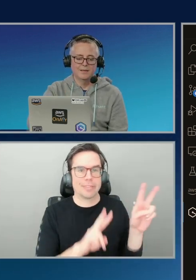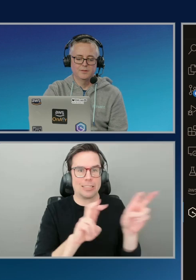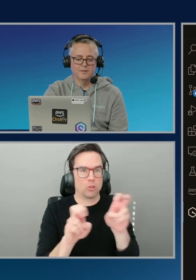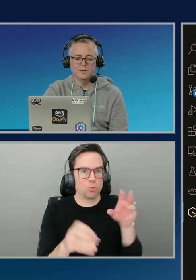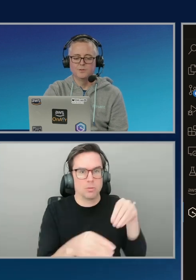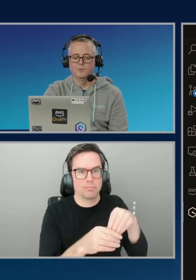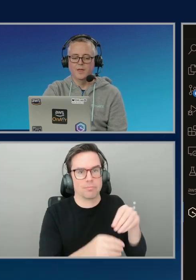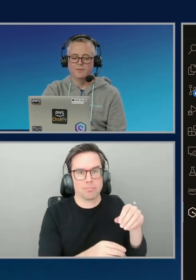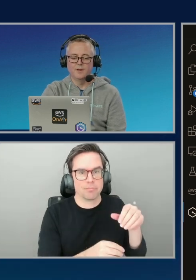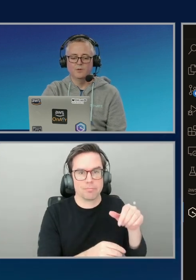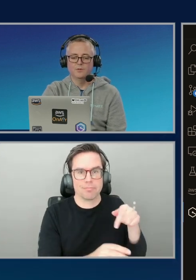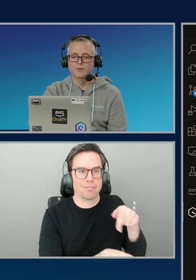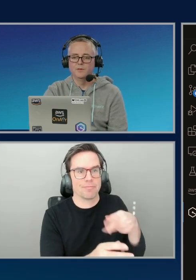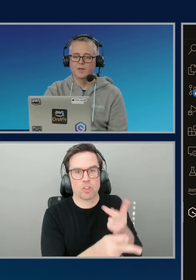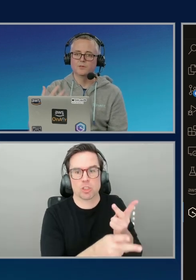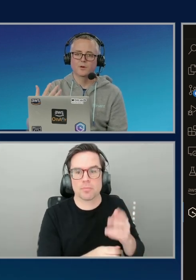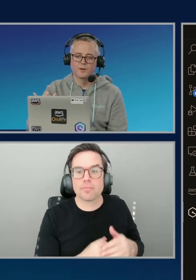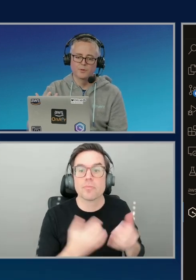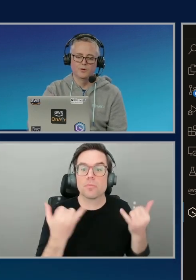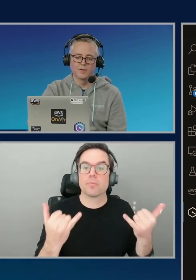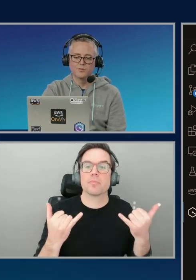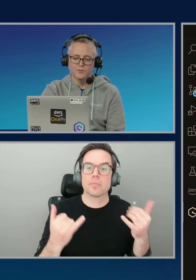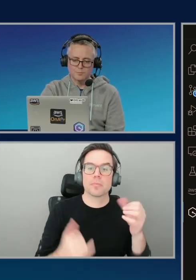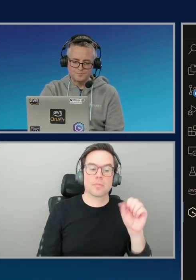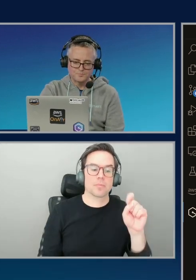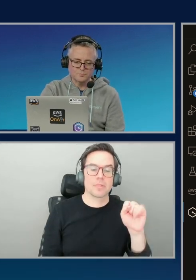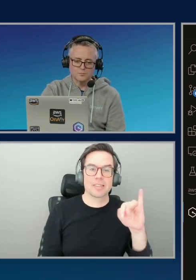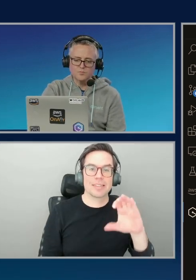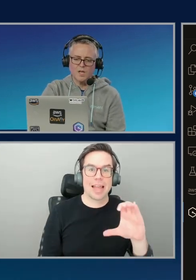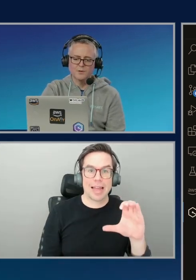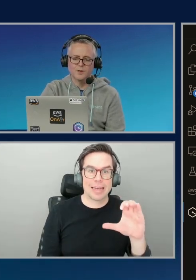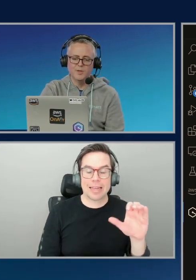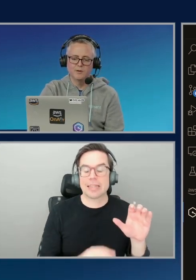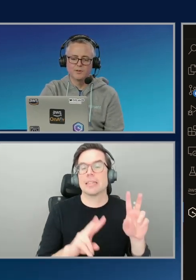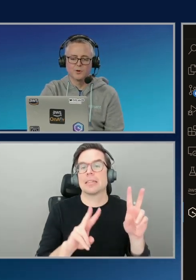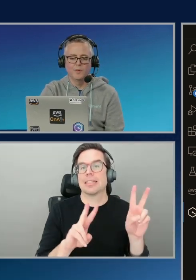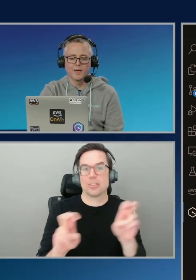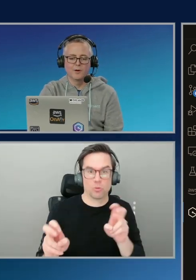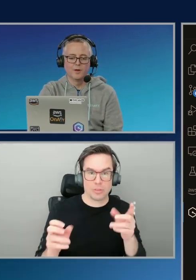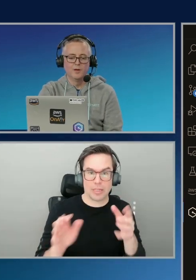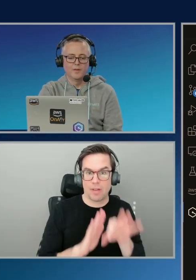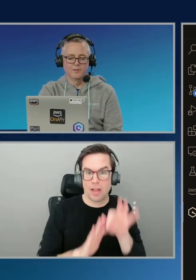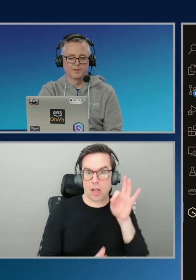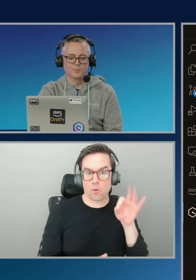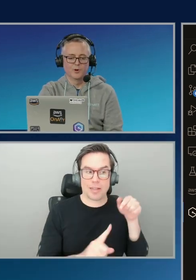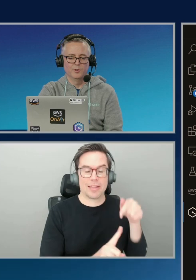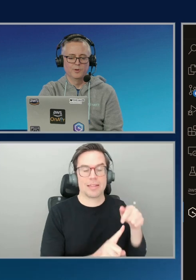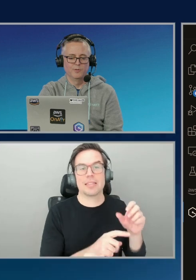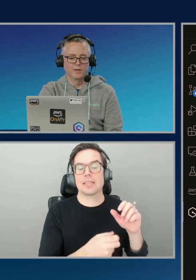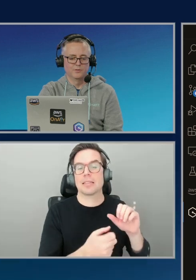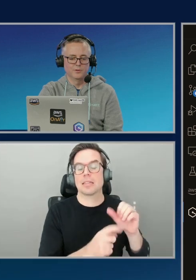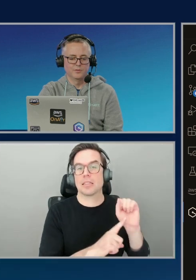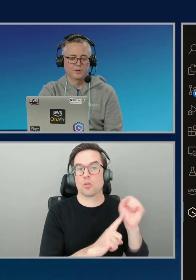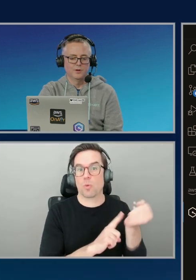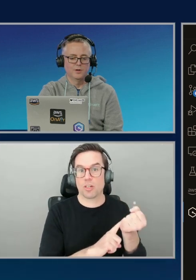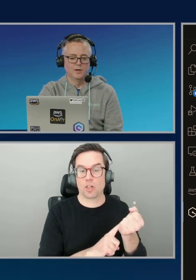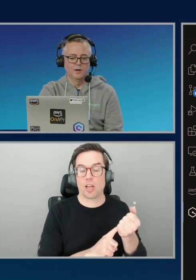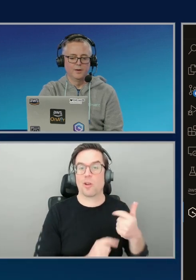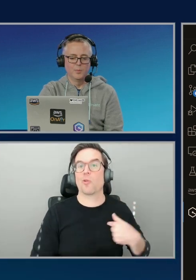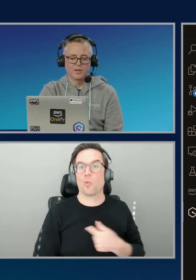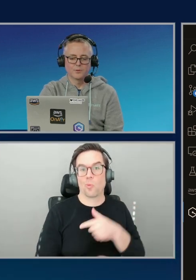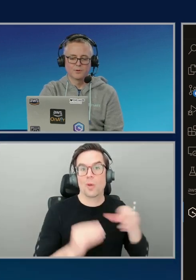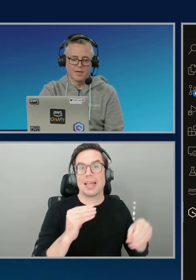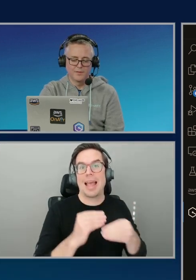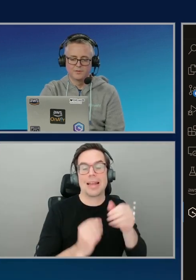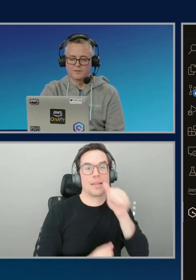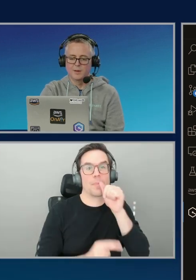the static analysis issues that it found. So in this case, hard coded credentials. And so I'll come in here and it's calling out that I've got some hard coded credentials, uh,